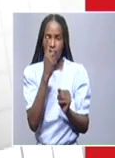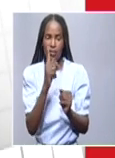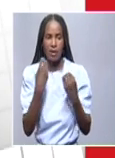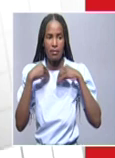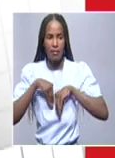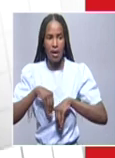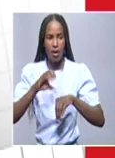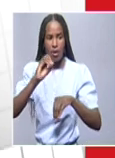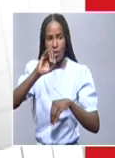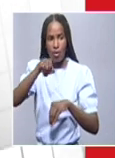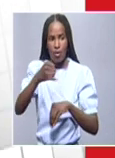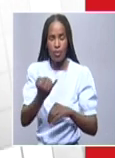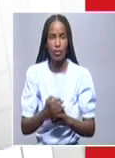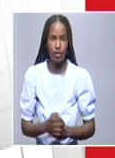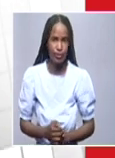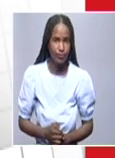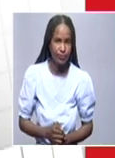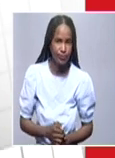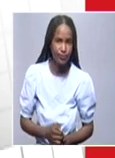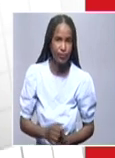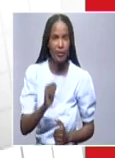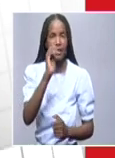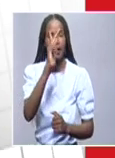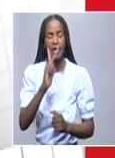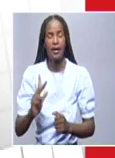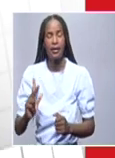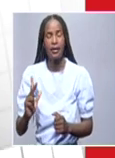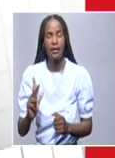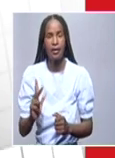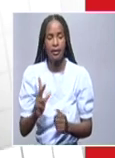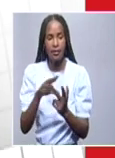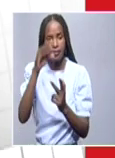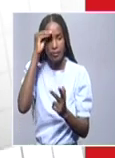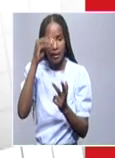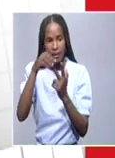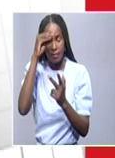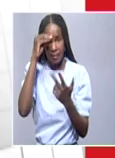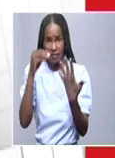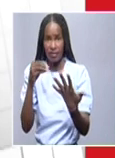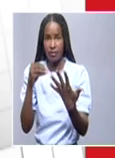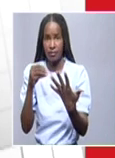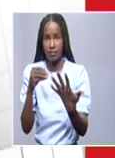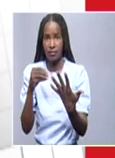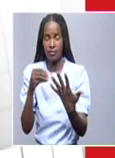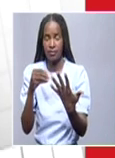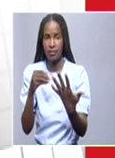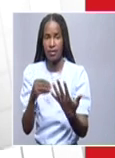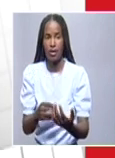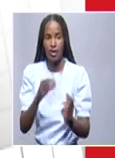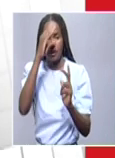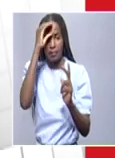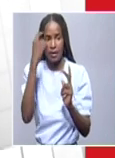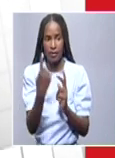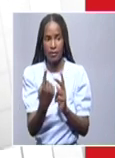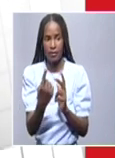Ocho. Of the confirmed cases, 5 are learners from different schools, 1 healthcare worker,